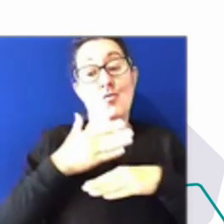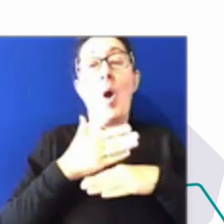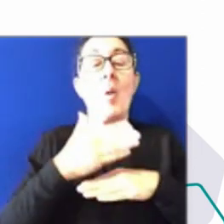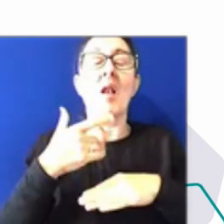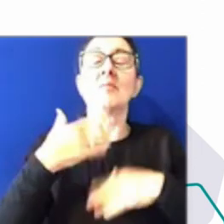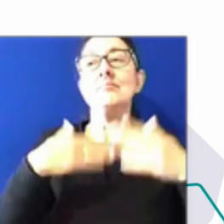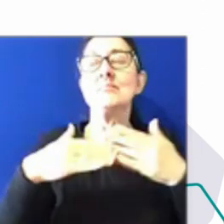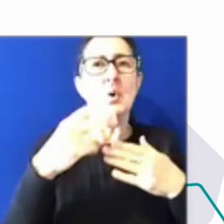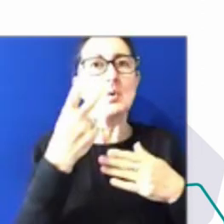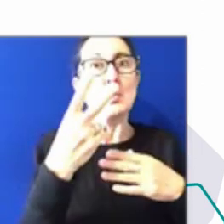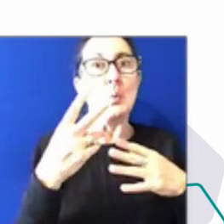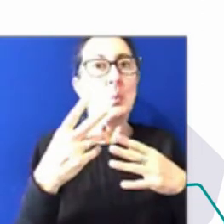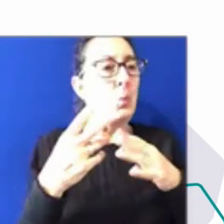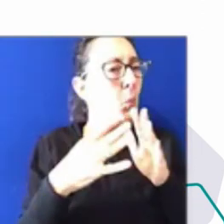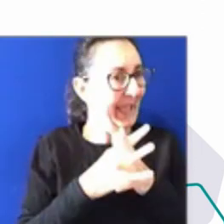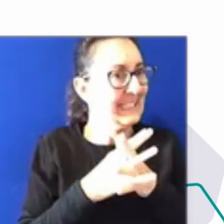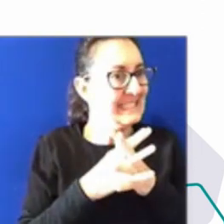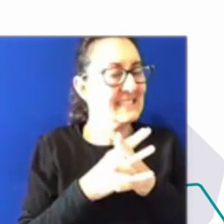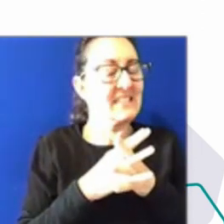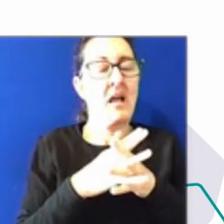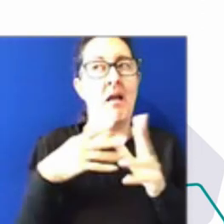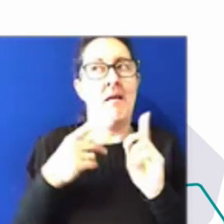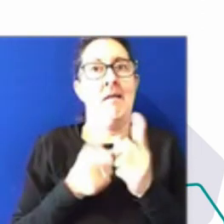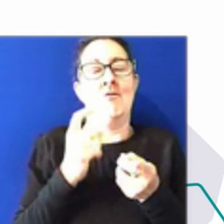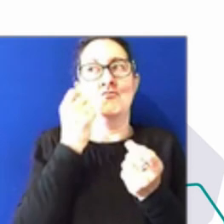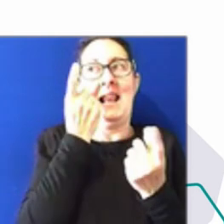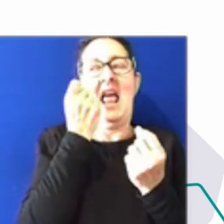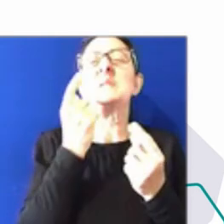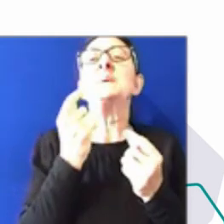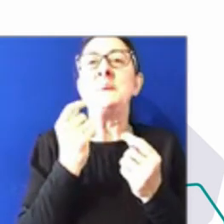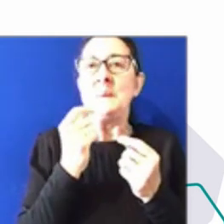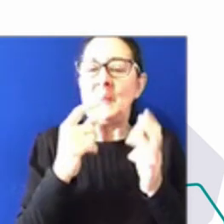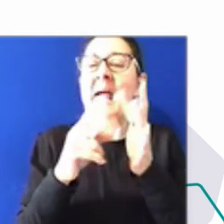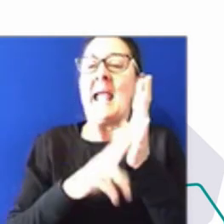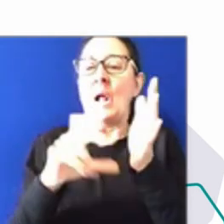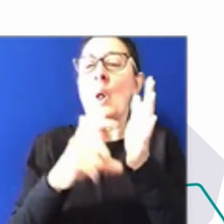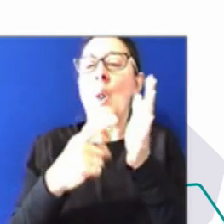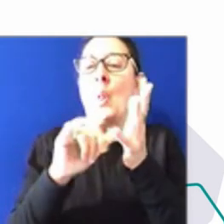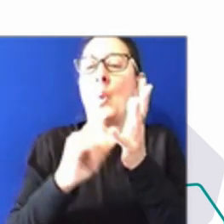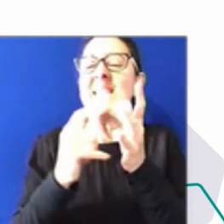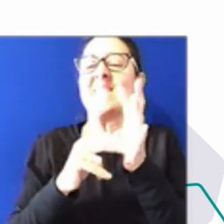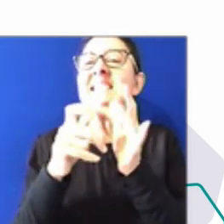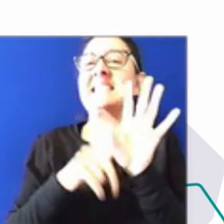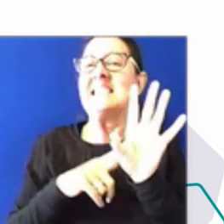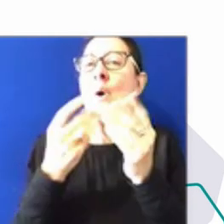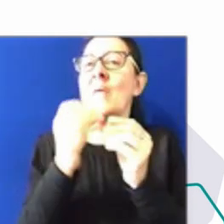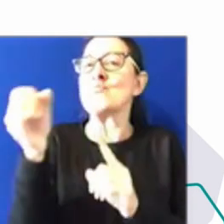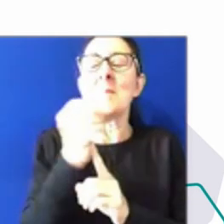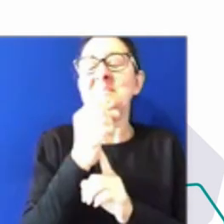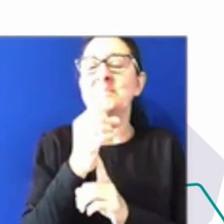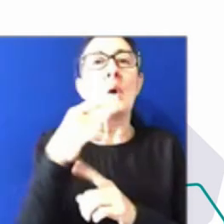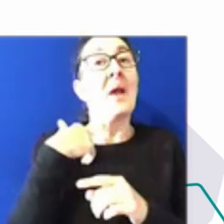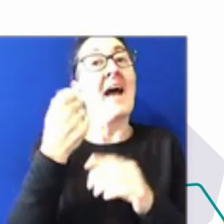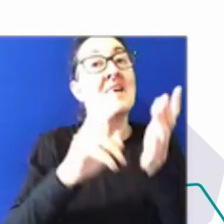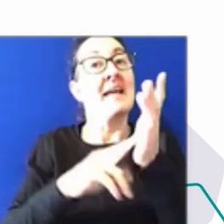we've got a lot of work to do with inclusivity with our recruitment. We were recruiting for a role in the NDIA which had an inherent